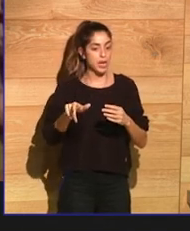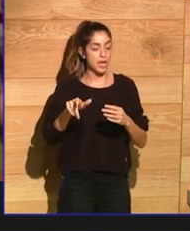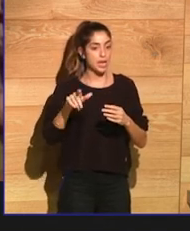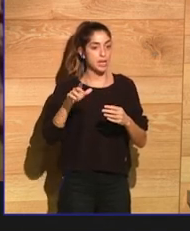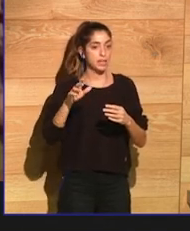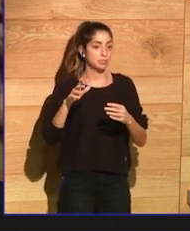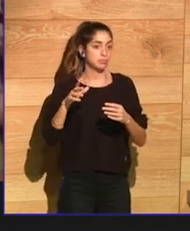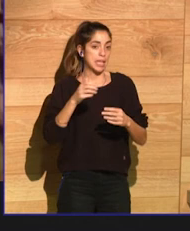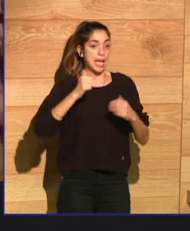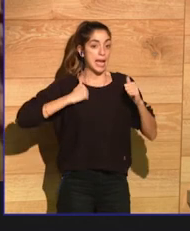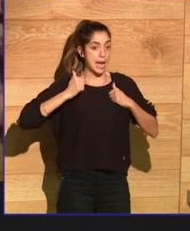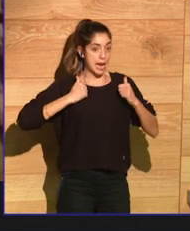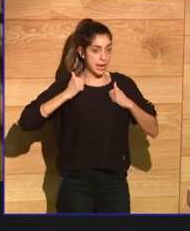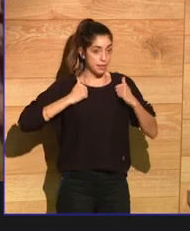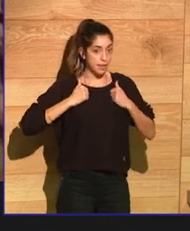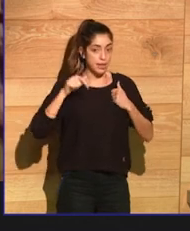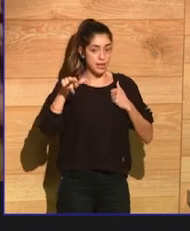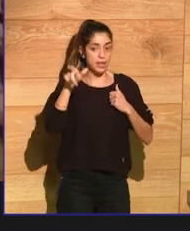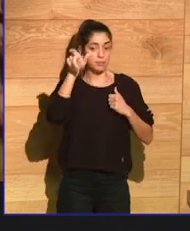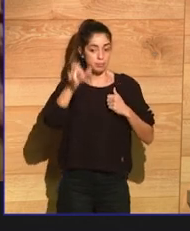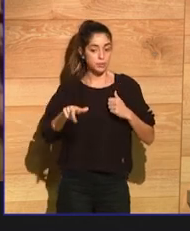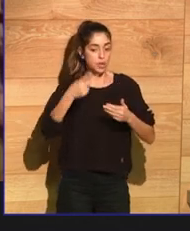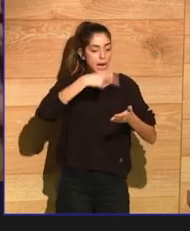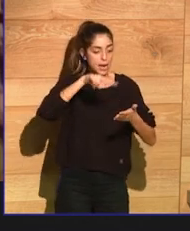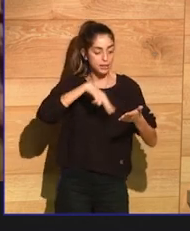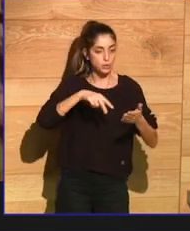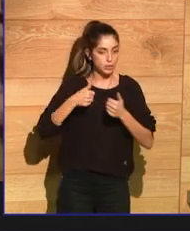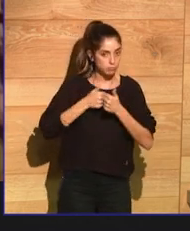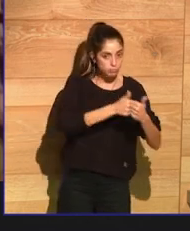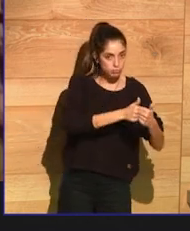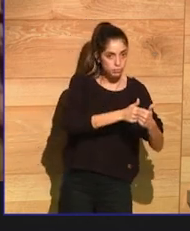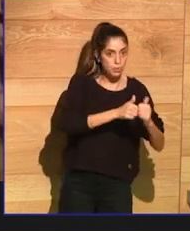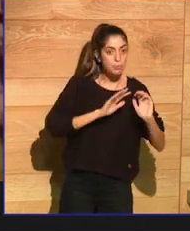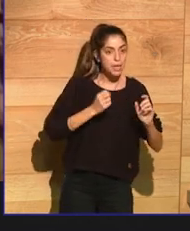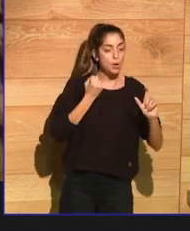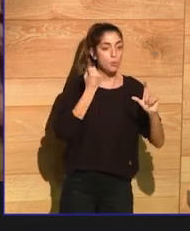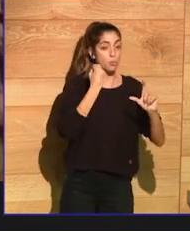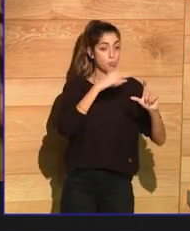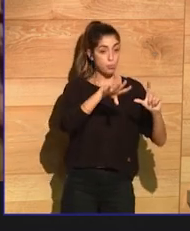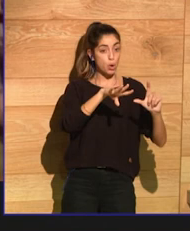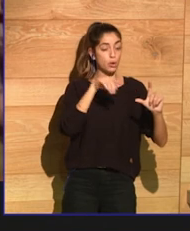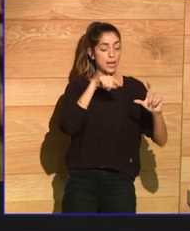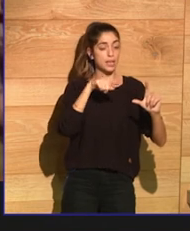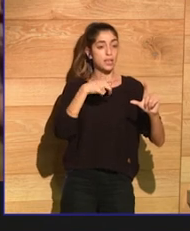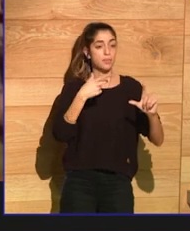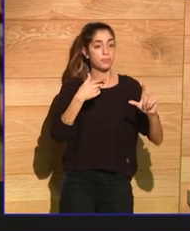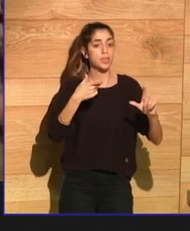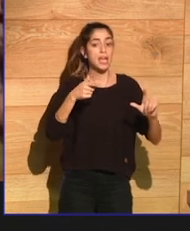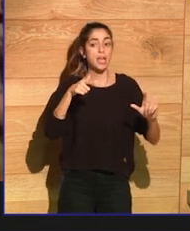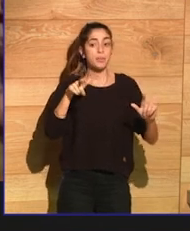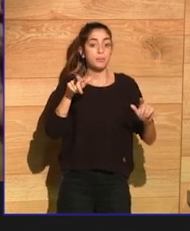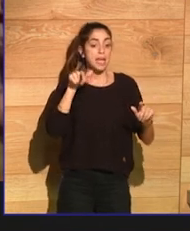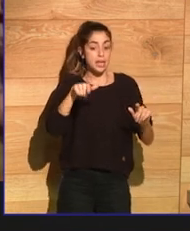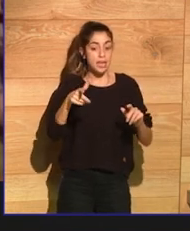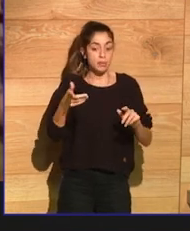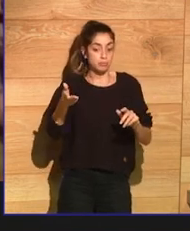work a lot in her blog. And her body was found in the rooftop water reservoir of a hotel